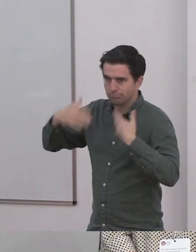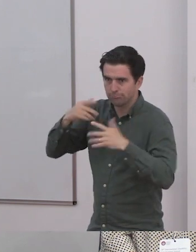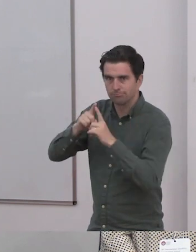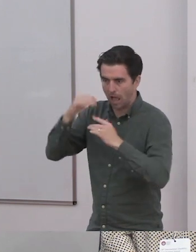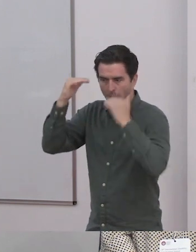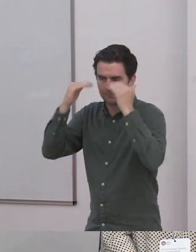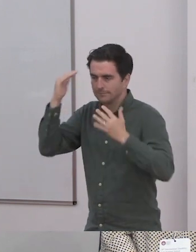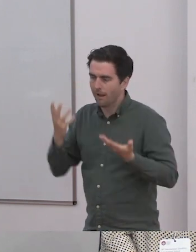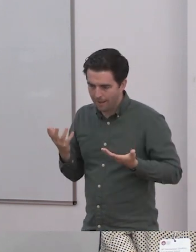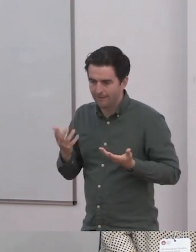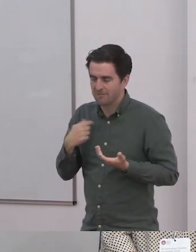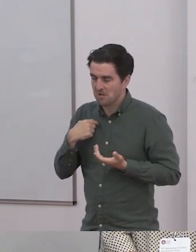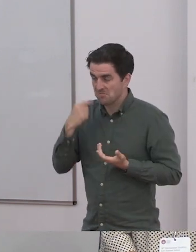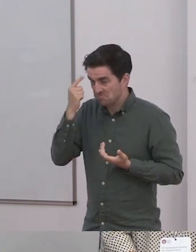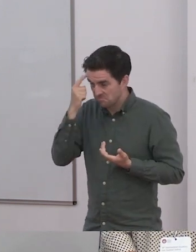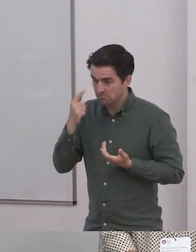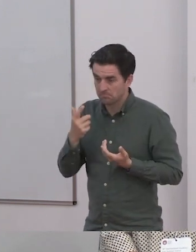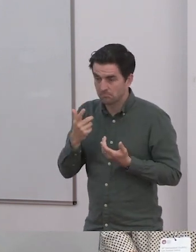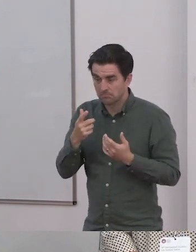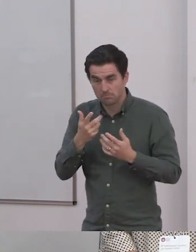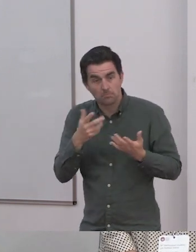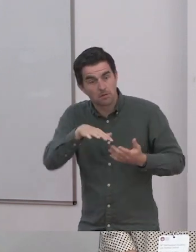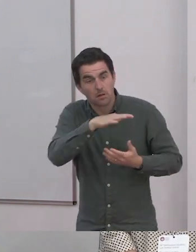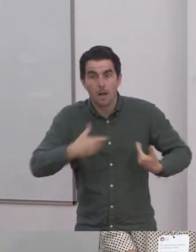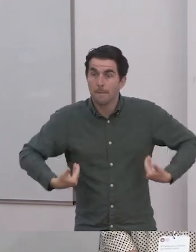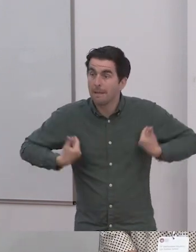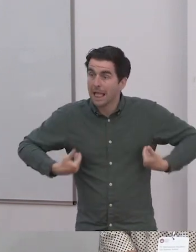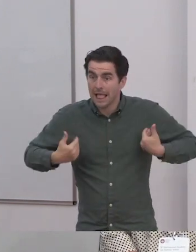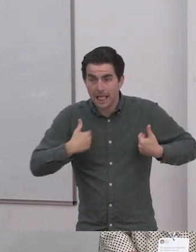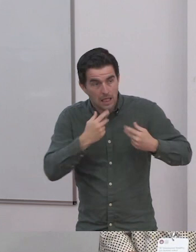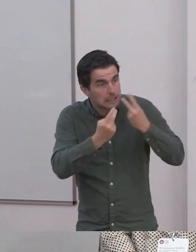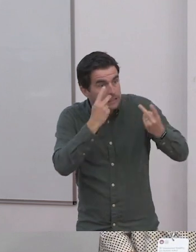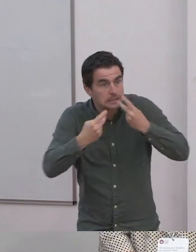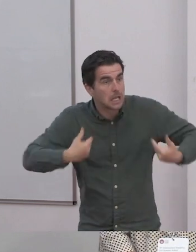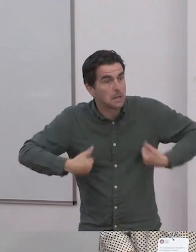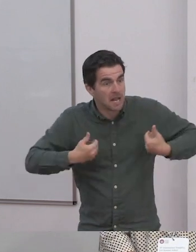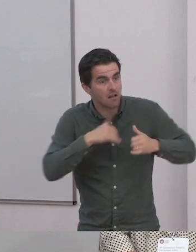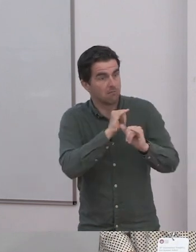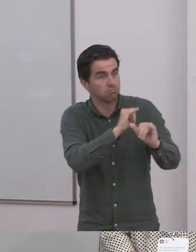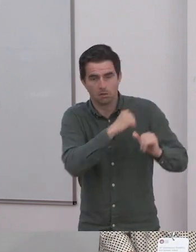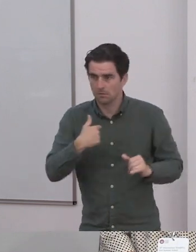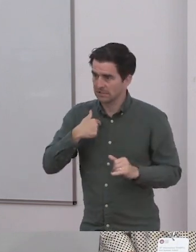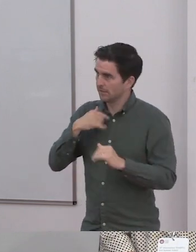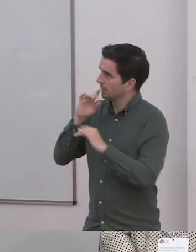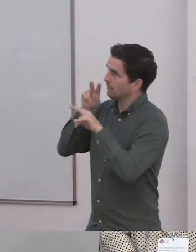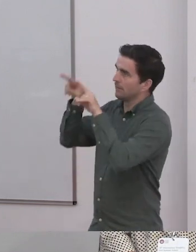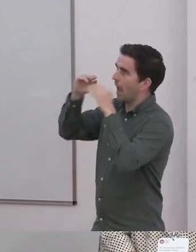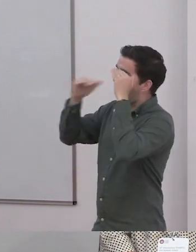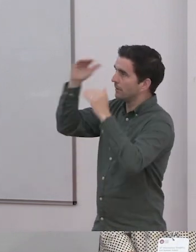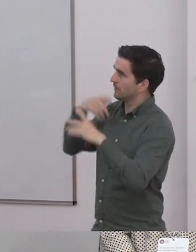among adults. Which means I am not being trained for a world that's temporary. But the world I will grow into.